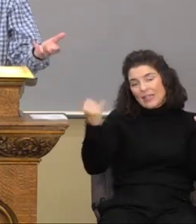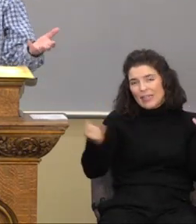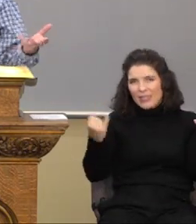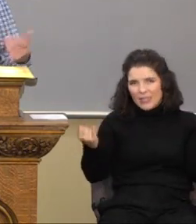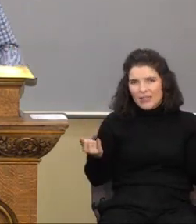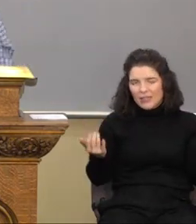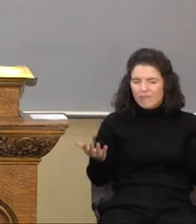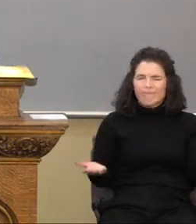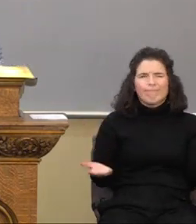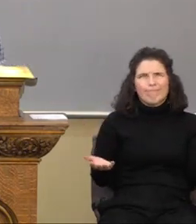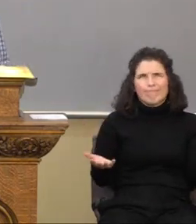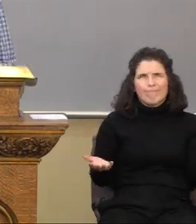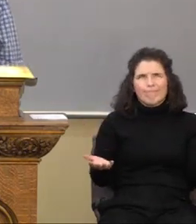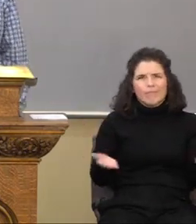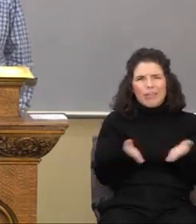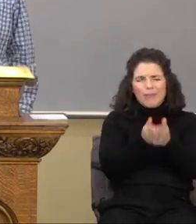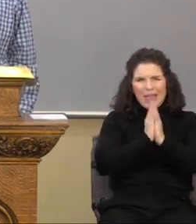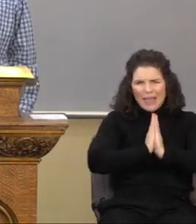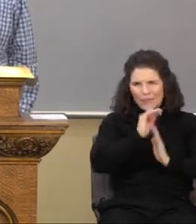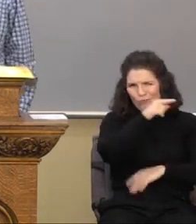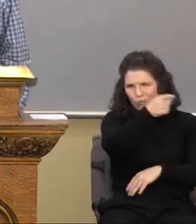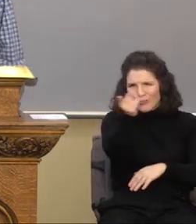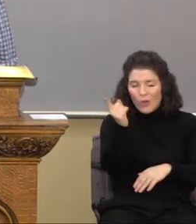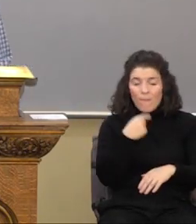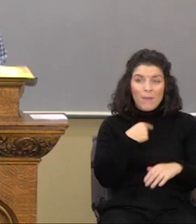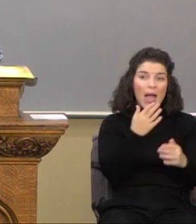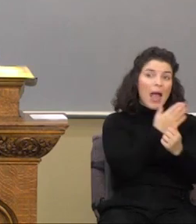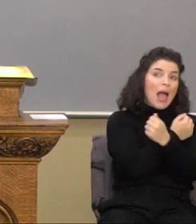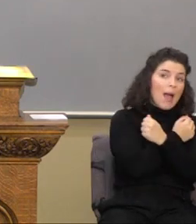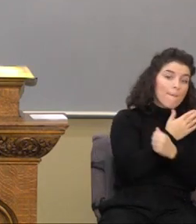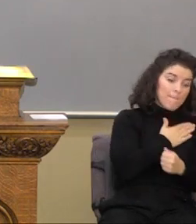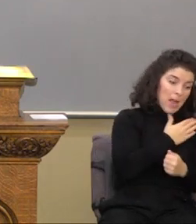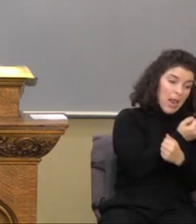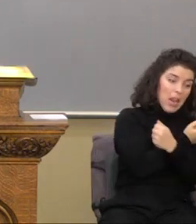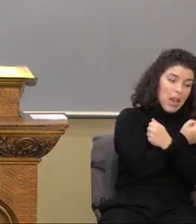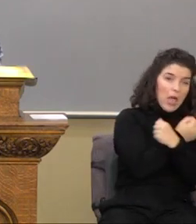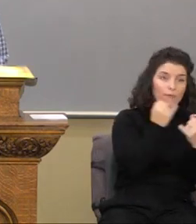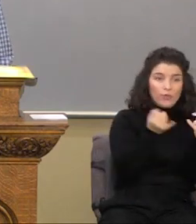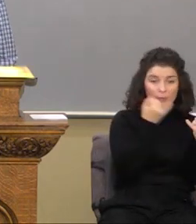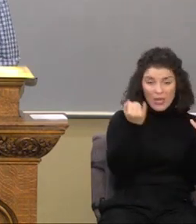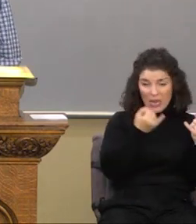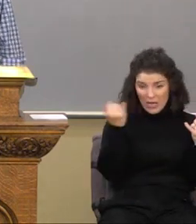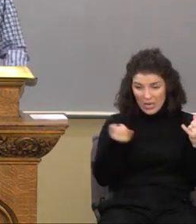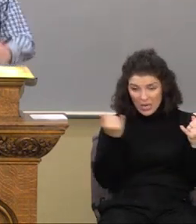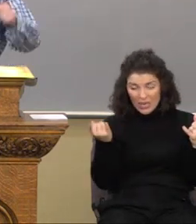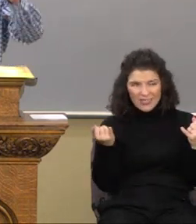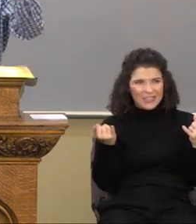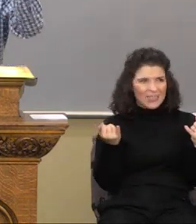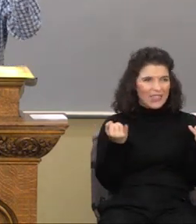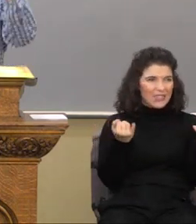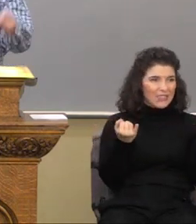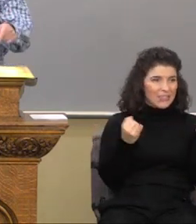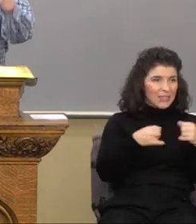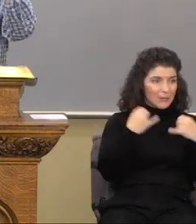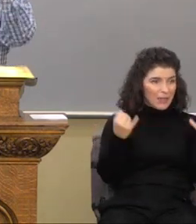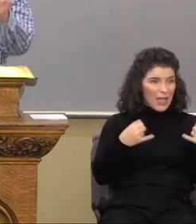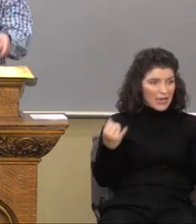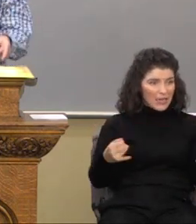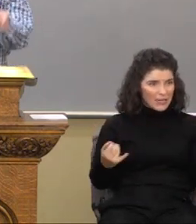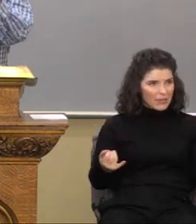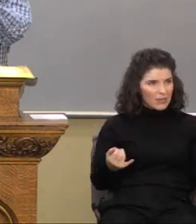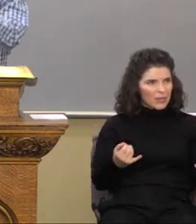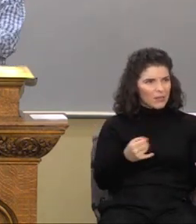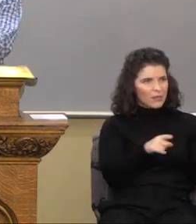Now, let me ask you this. My love for spaghetti, is that the same as being taught